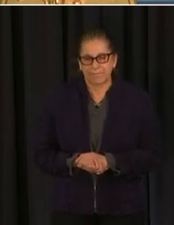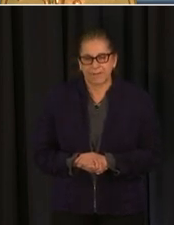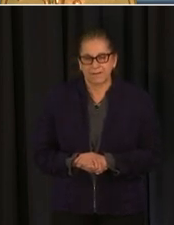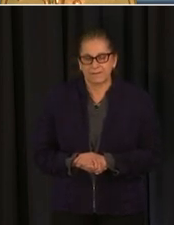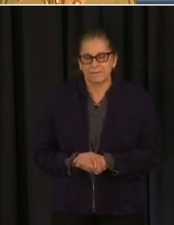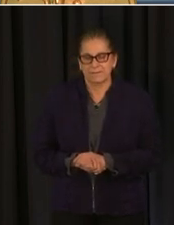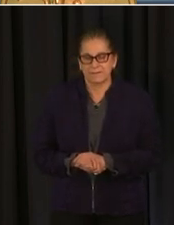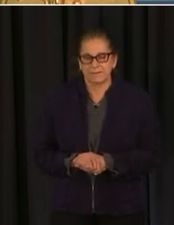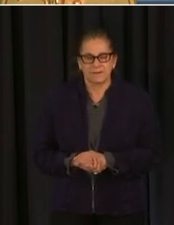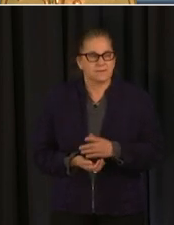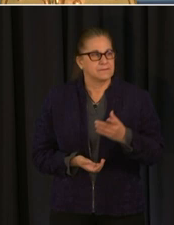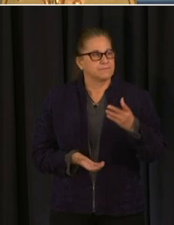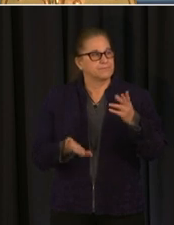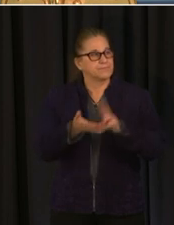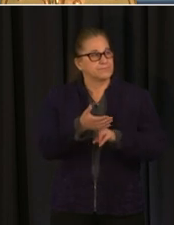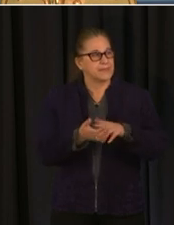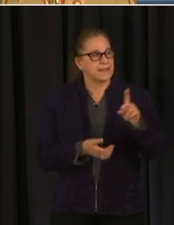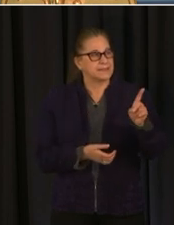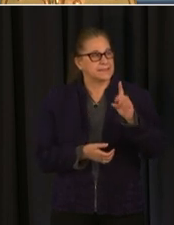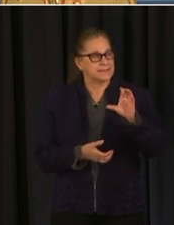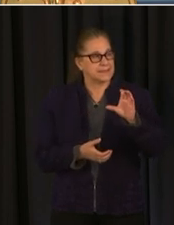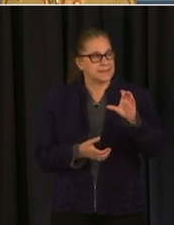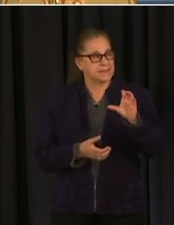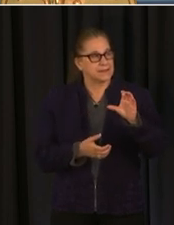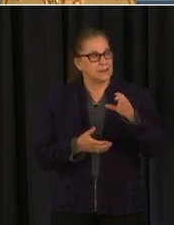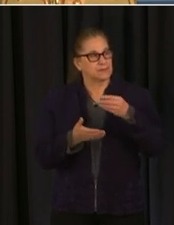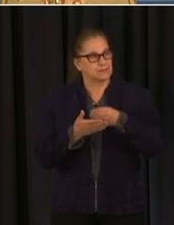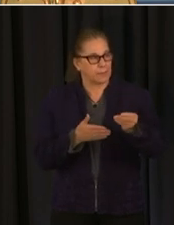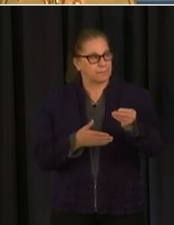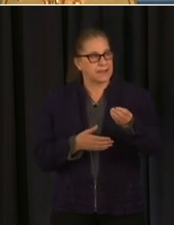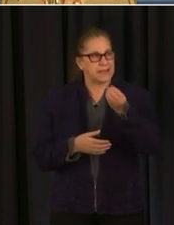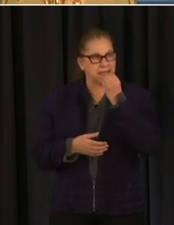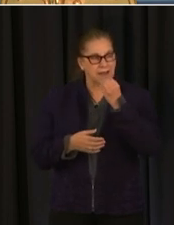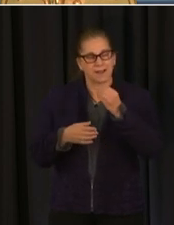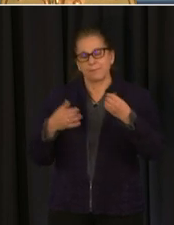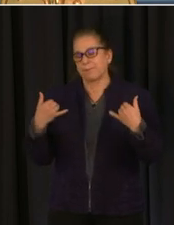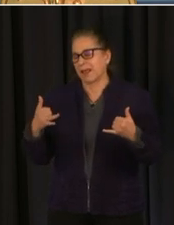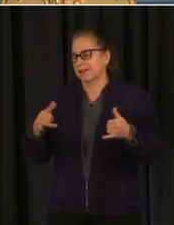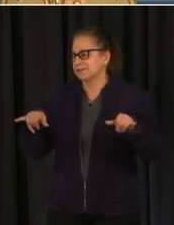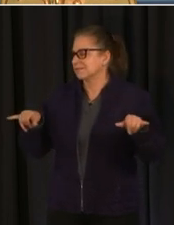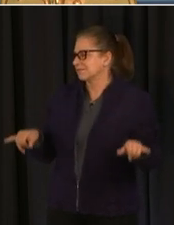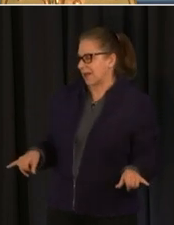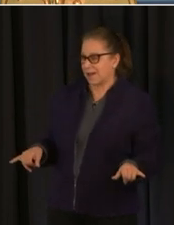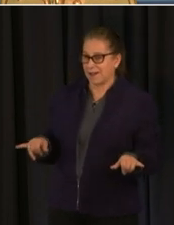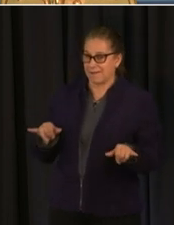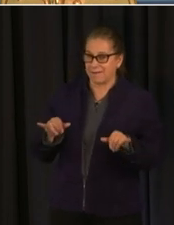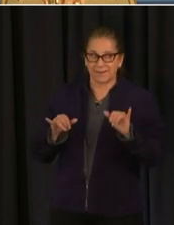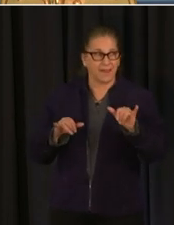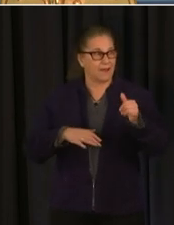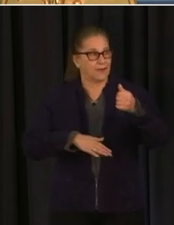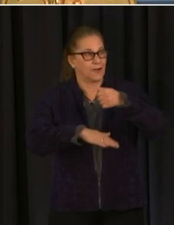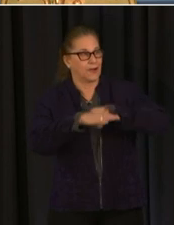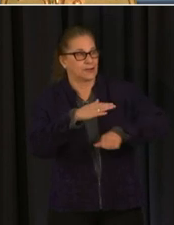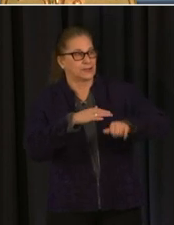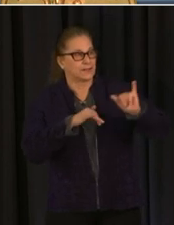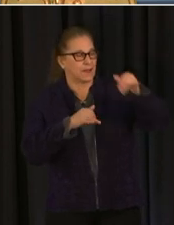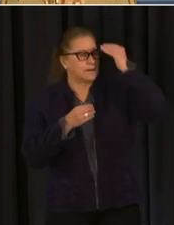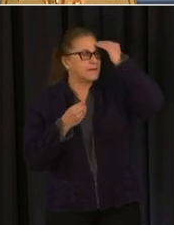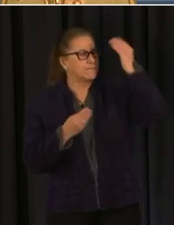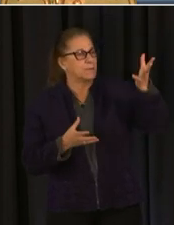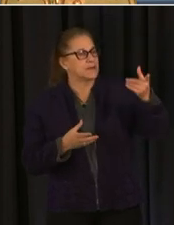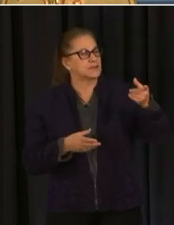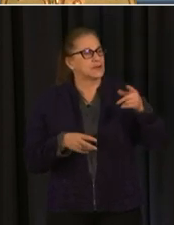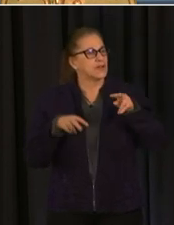play and stay giveaway um so uh the winner winners will get between 500 and